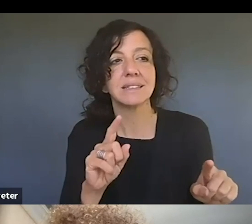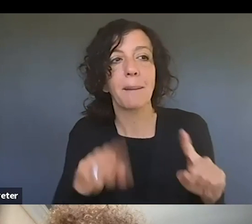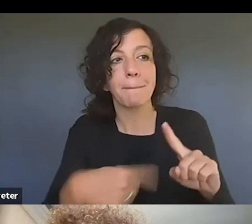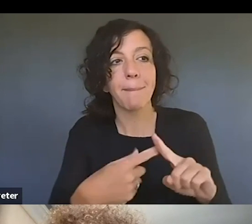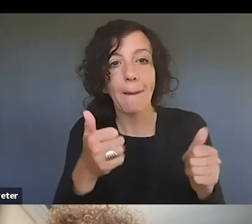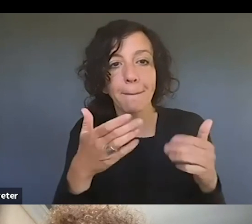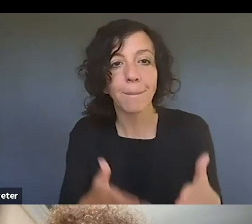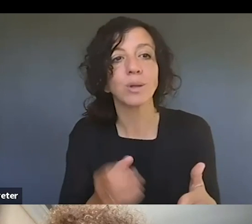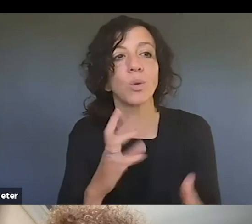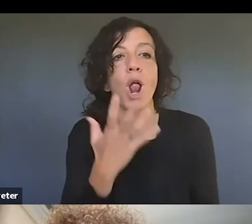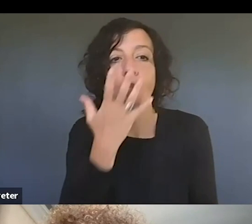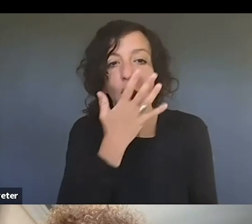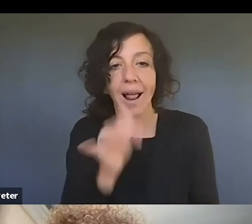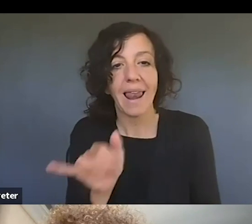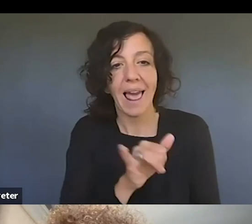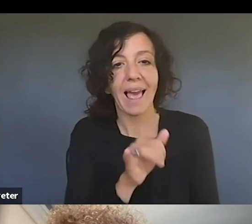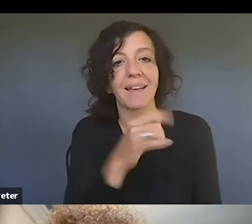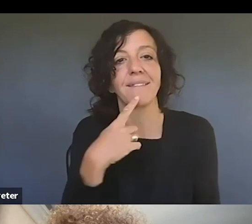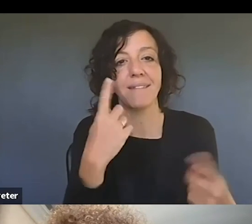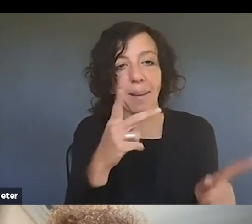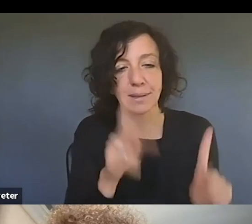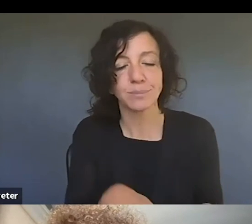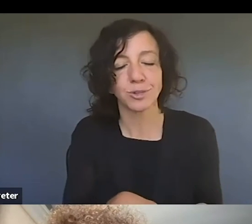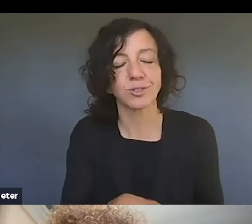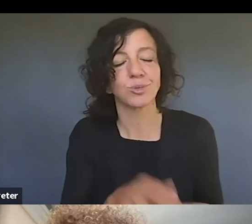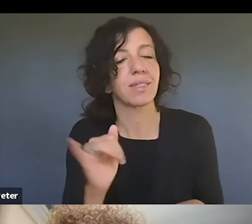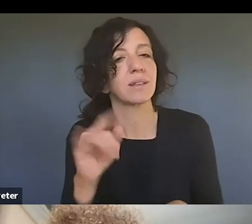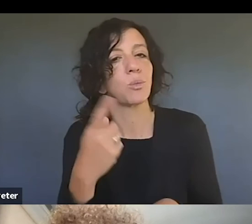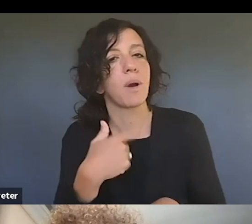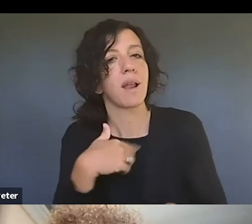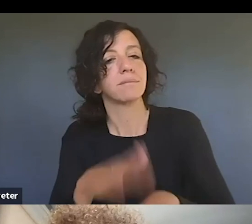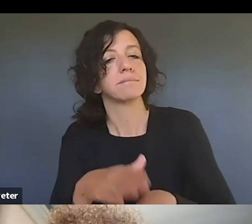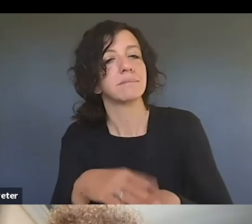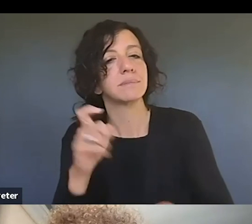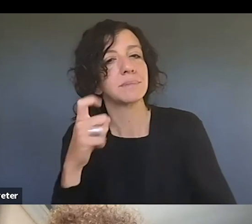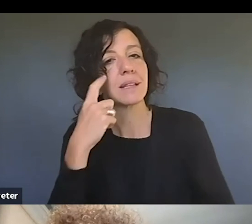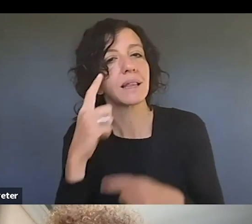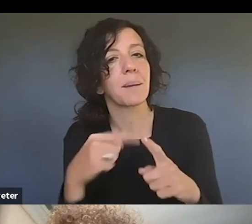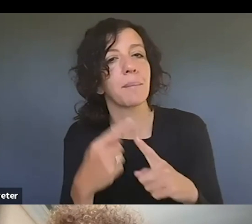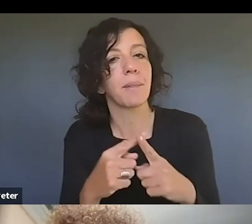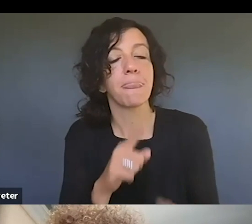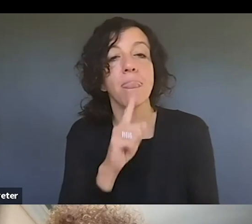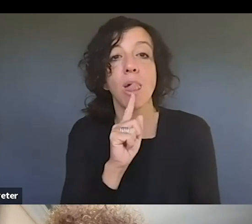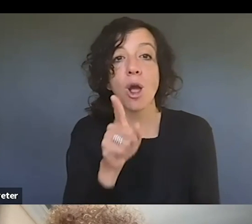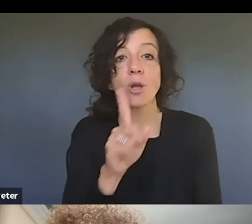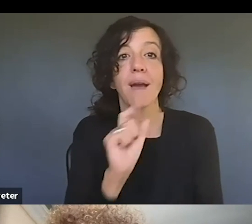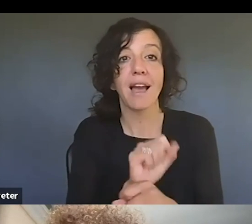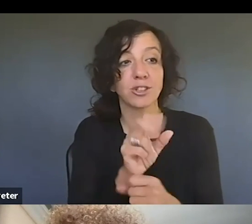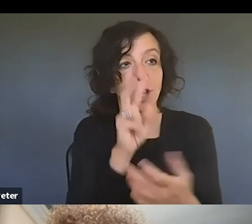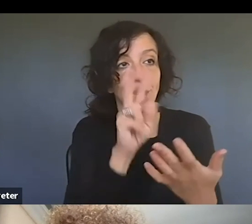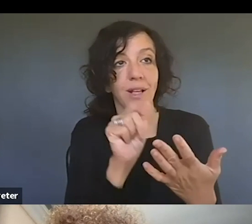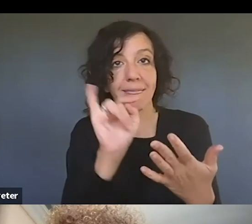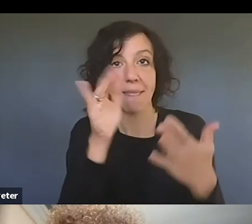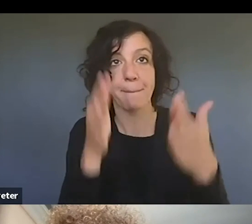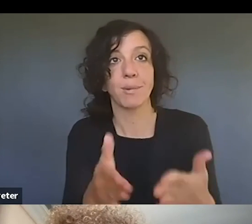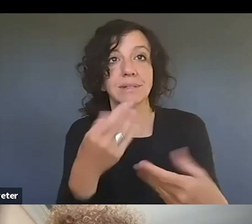their likeness so that would be something i would just you know give us something to think about is like are you actually looking at that person and